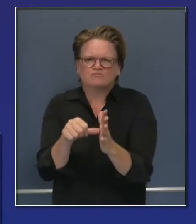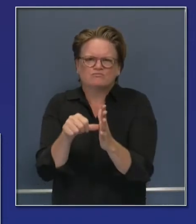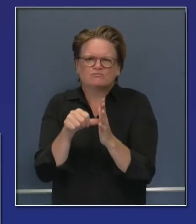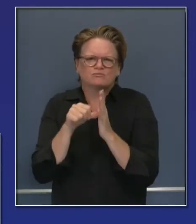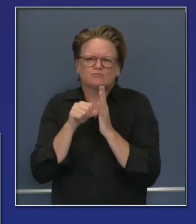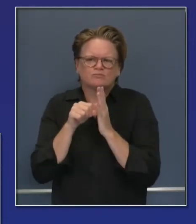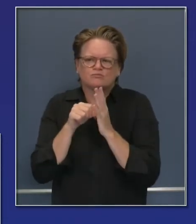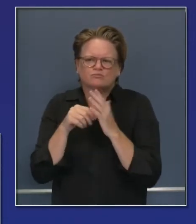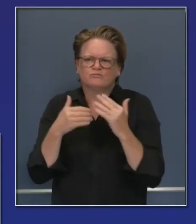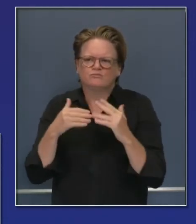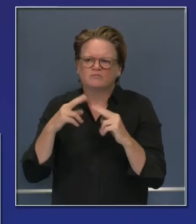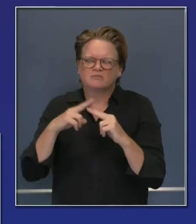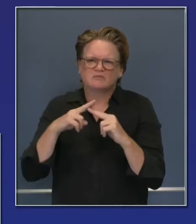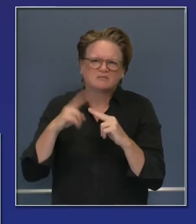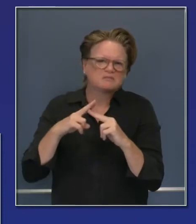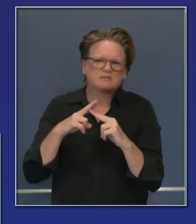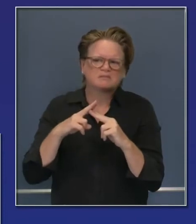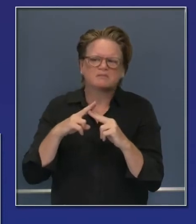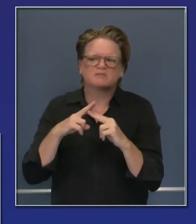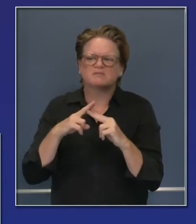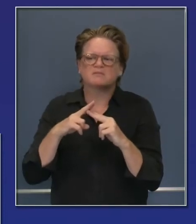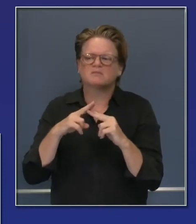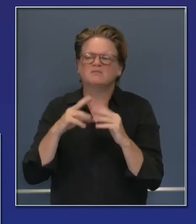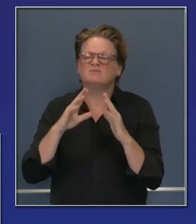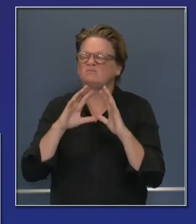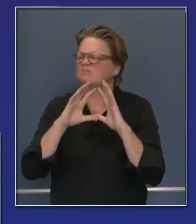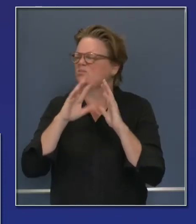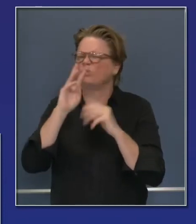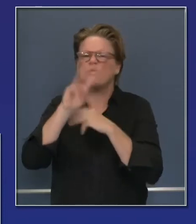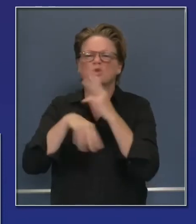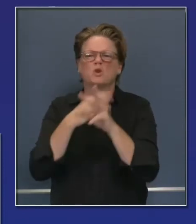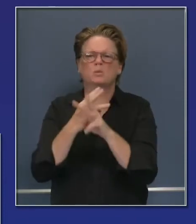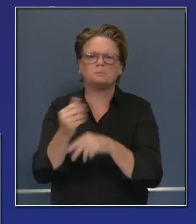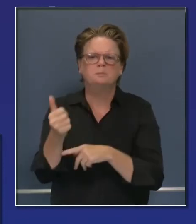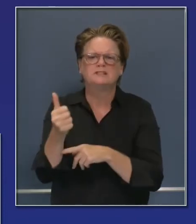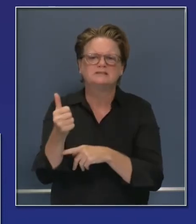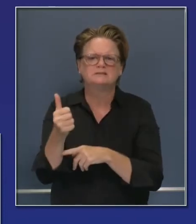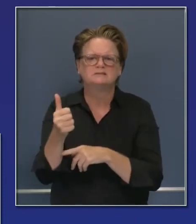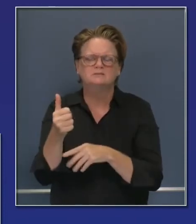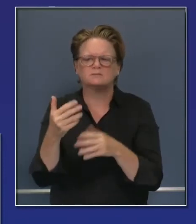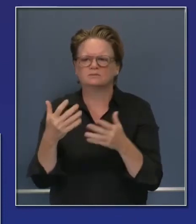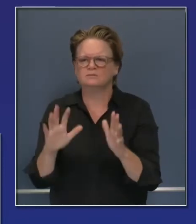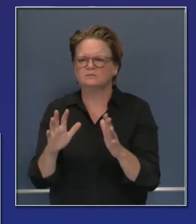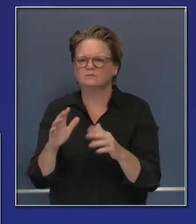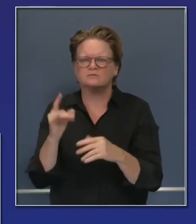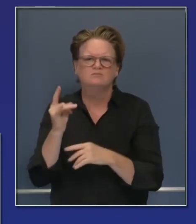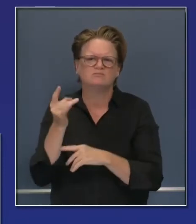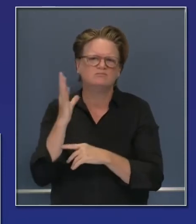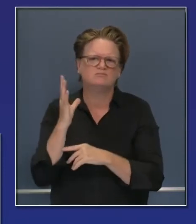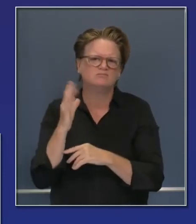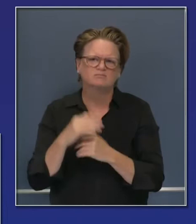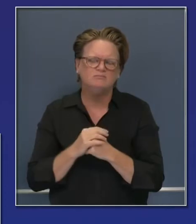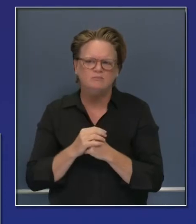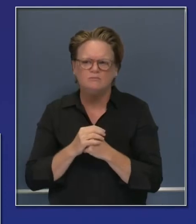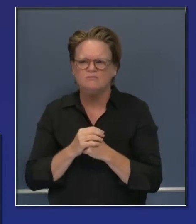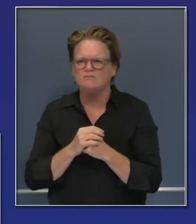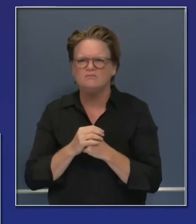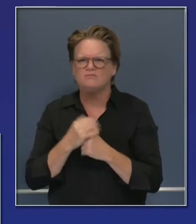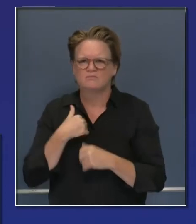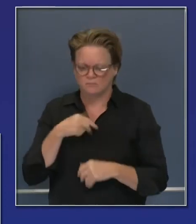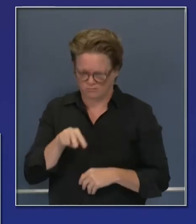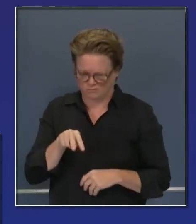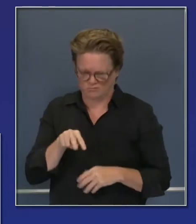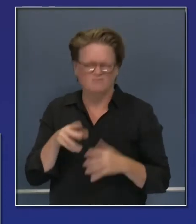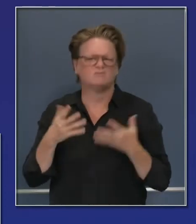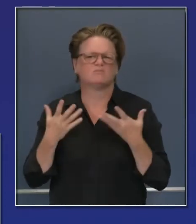-class Cal Fire, best-in-class our mutual aid system. You don't think it. You get to know it when you see it up close, including